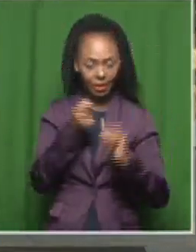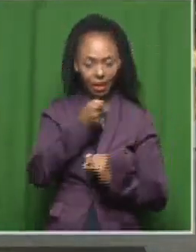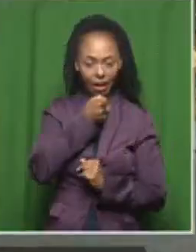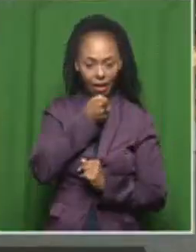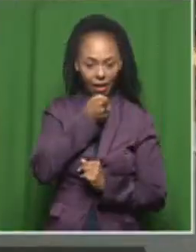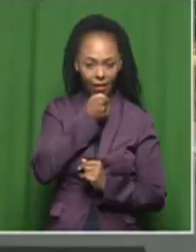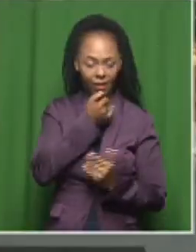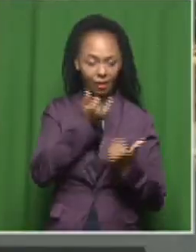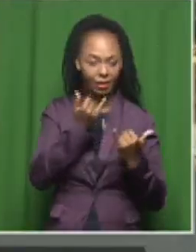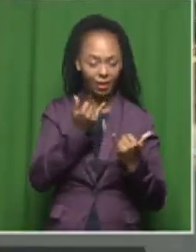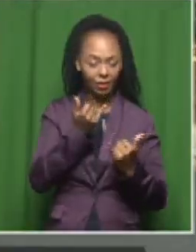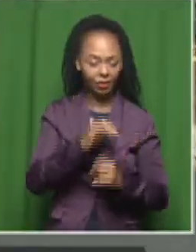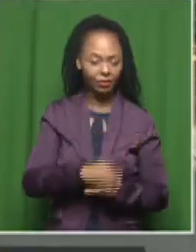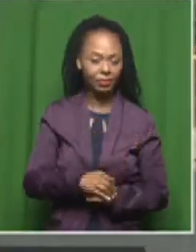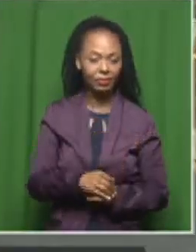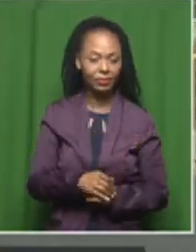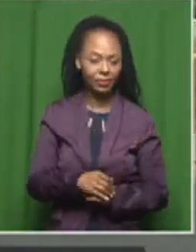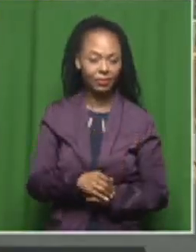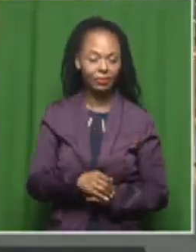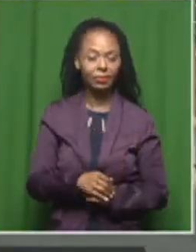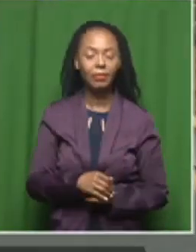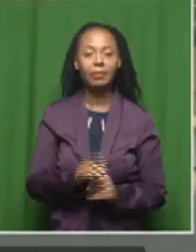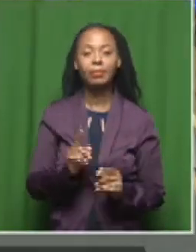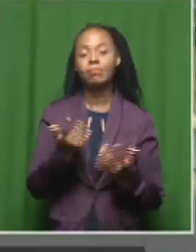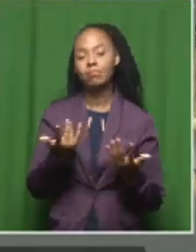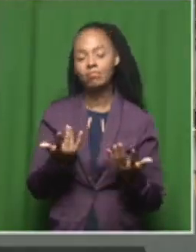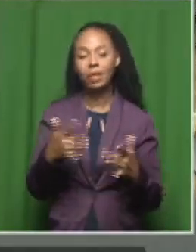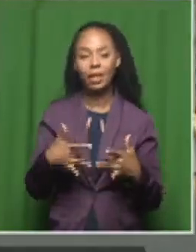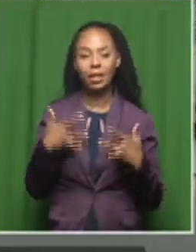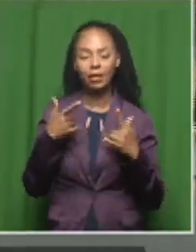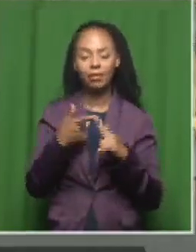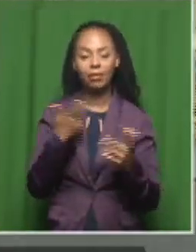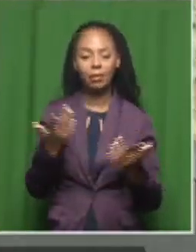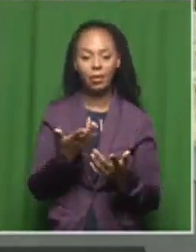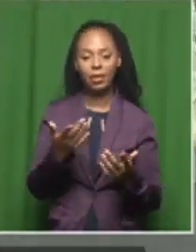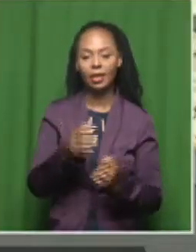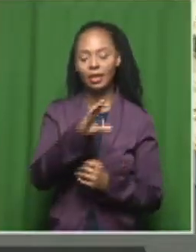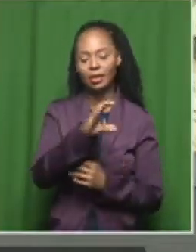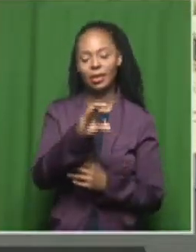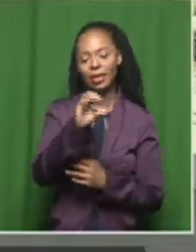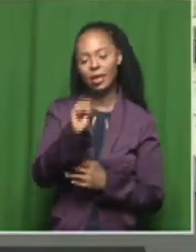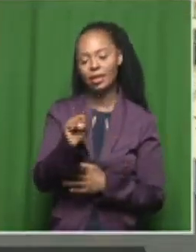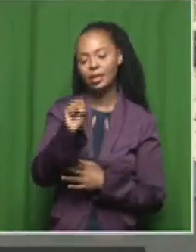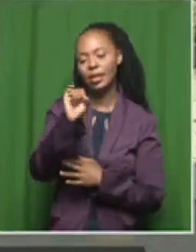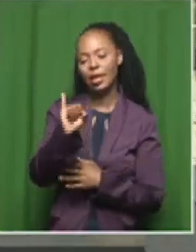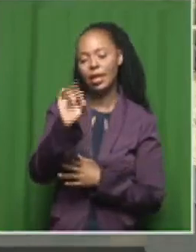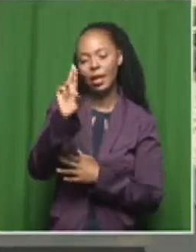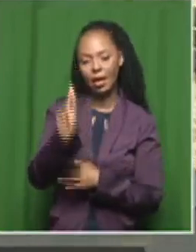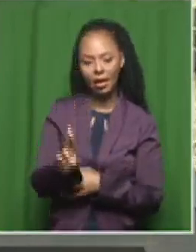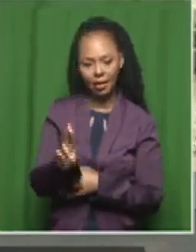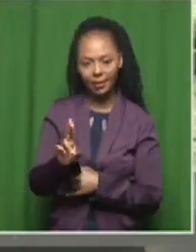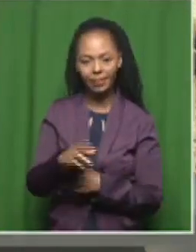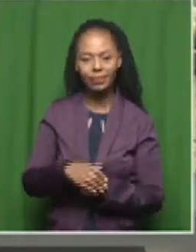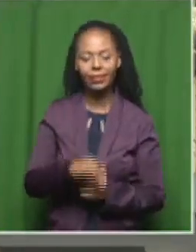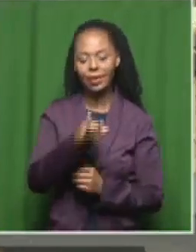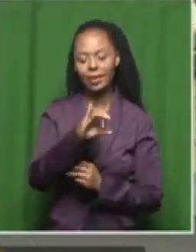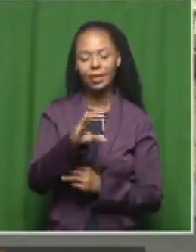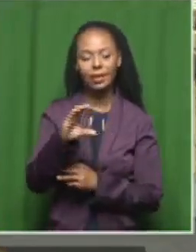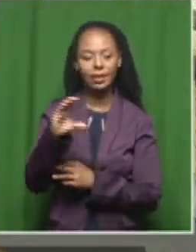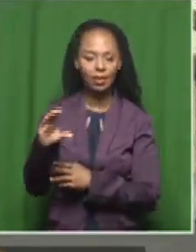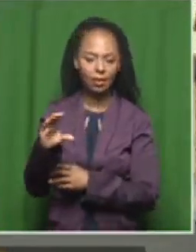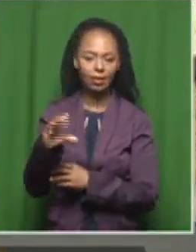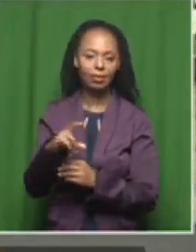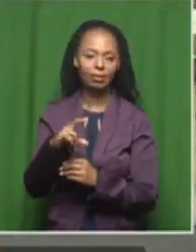us down for now. But of course, we're coming to you live from the CSIR International Convention Center. And this for Science Forum